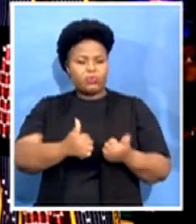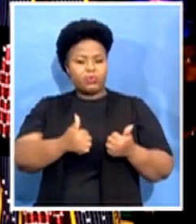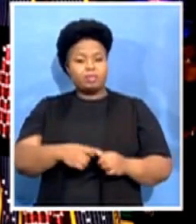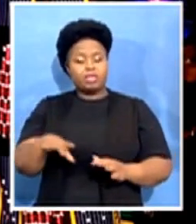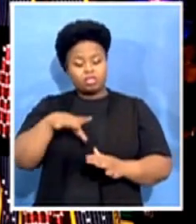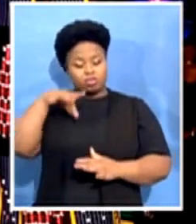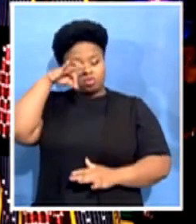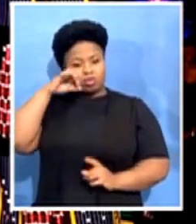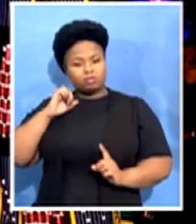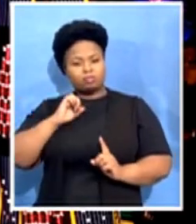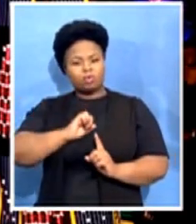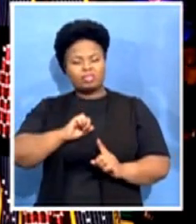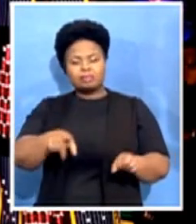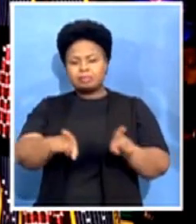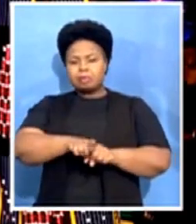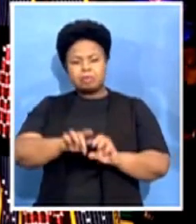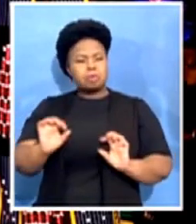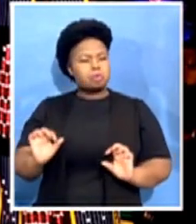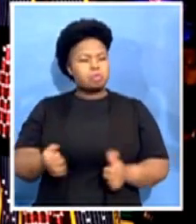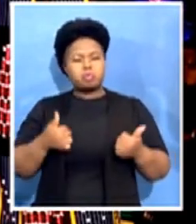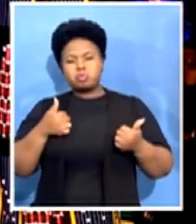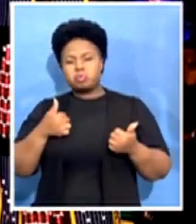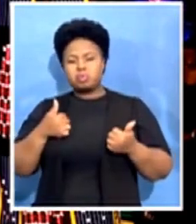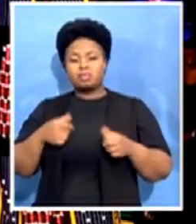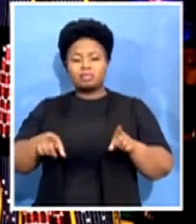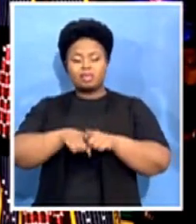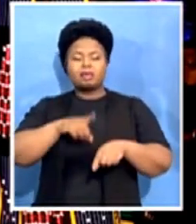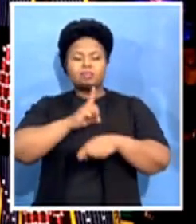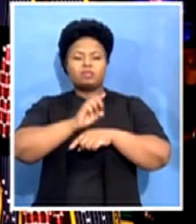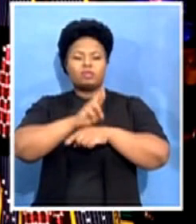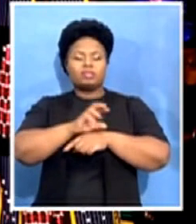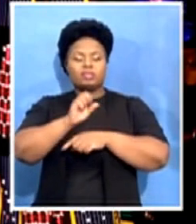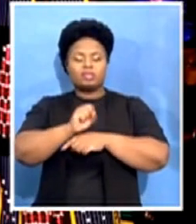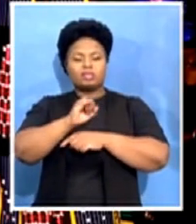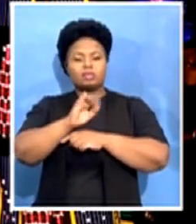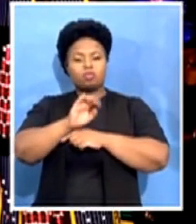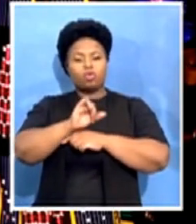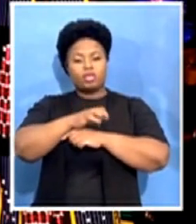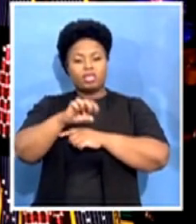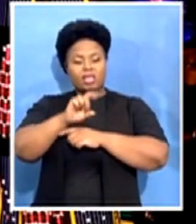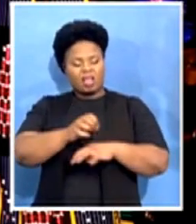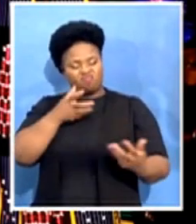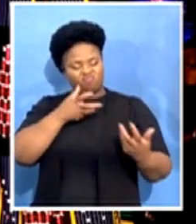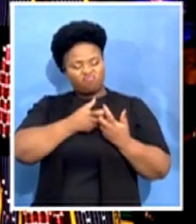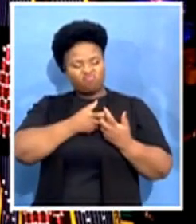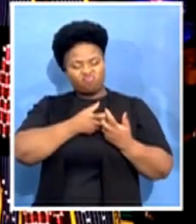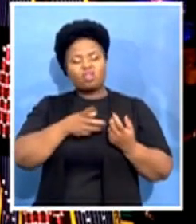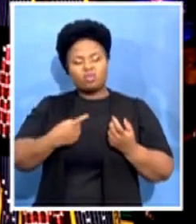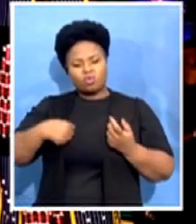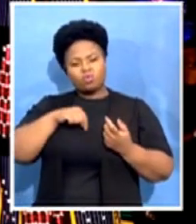as what Dr. Sbongile Kumalo embodied deserves serenity amongst